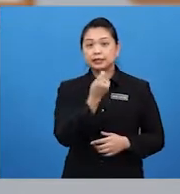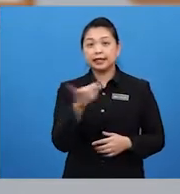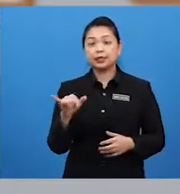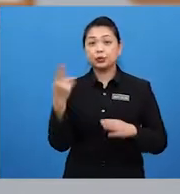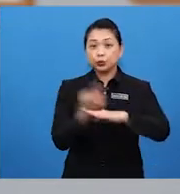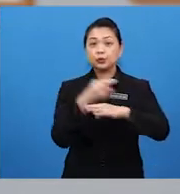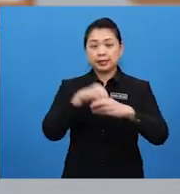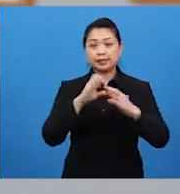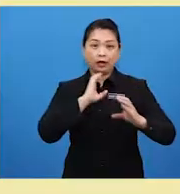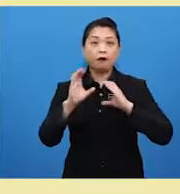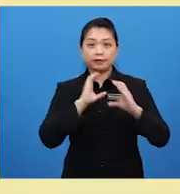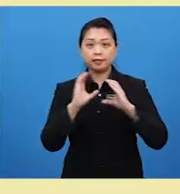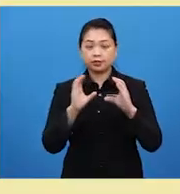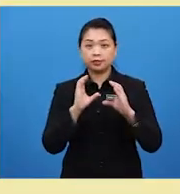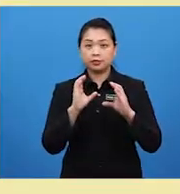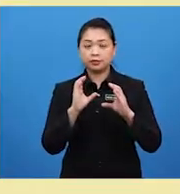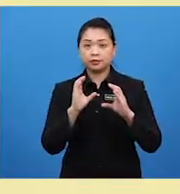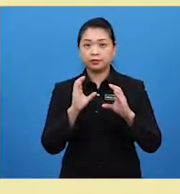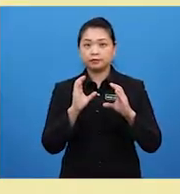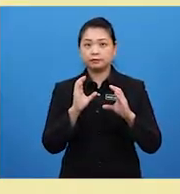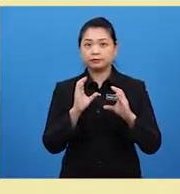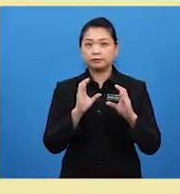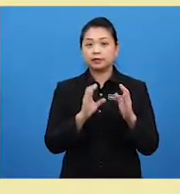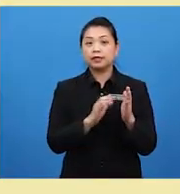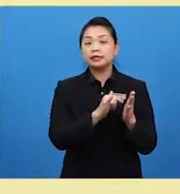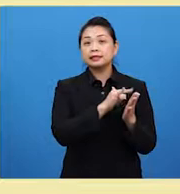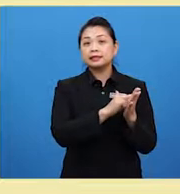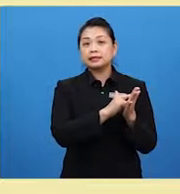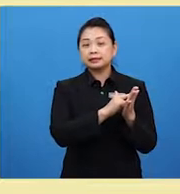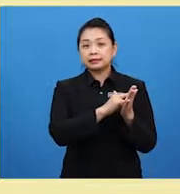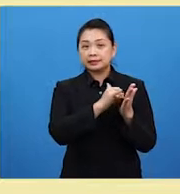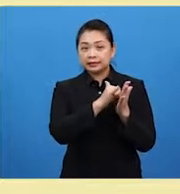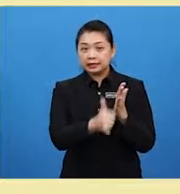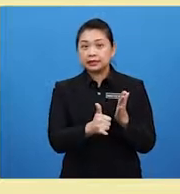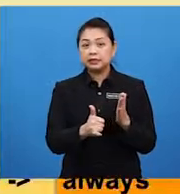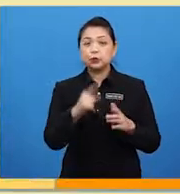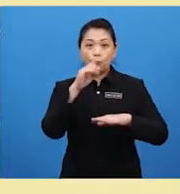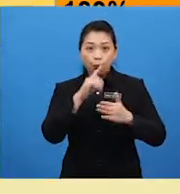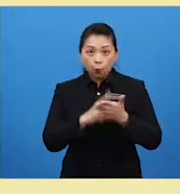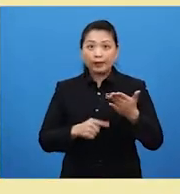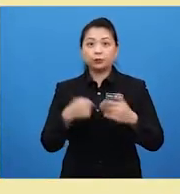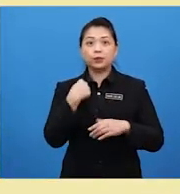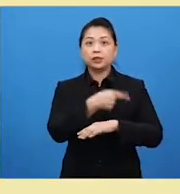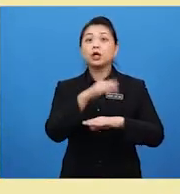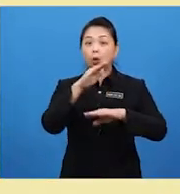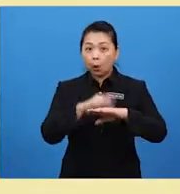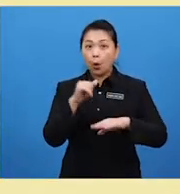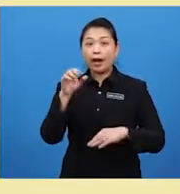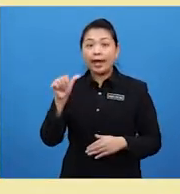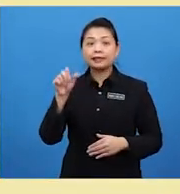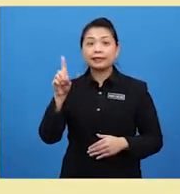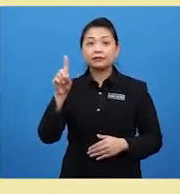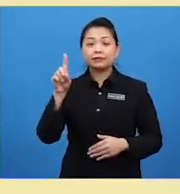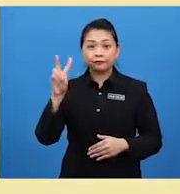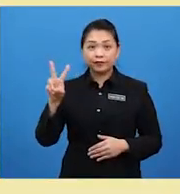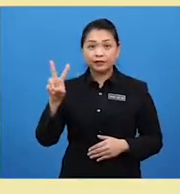conversation? This is what we call adverbs of frequency. We use